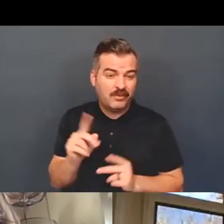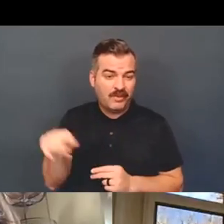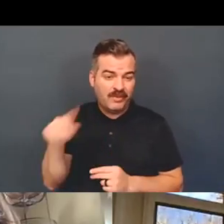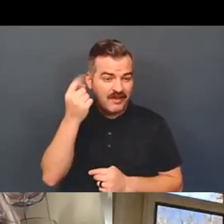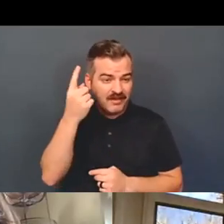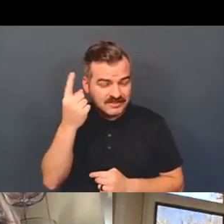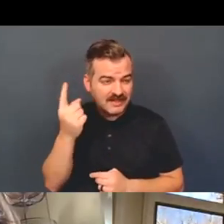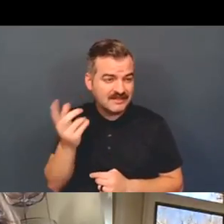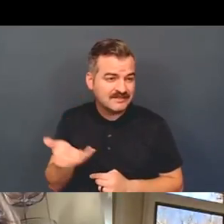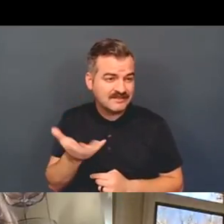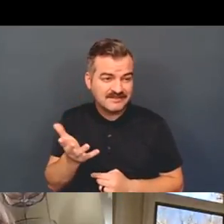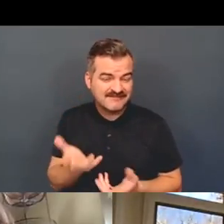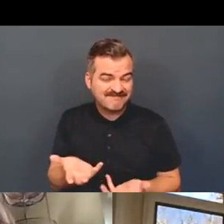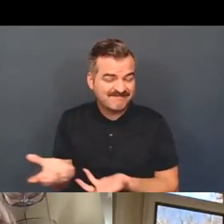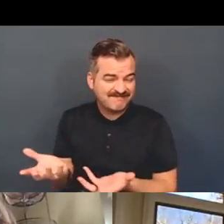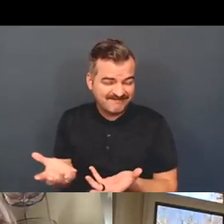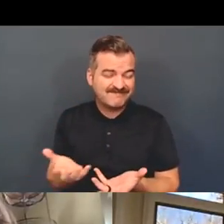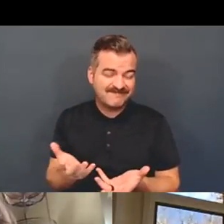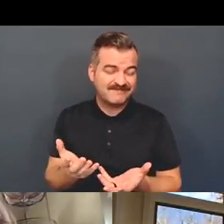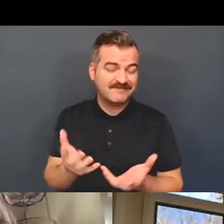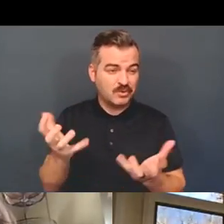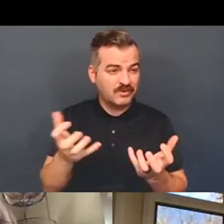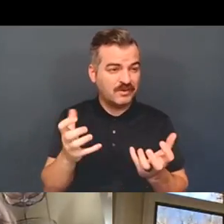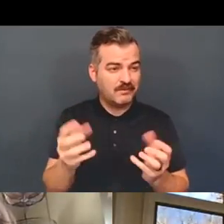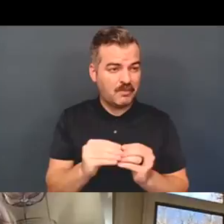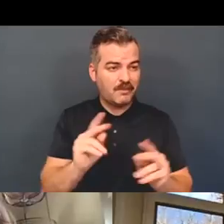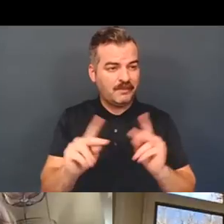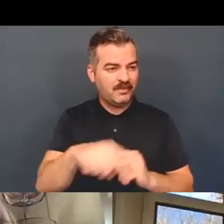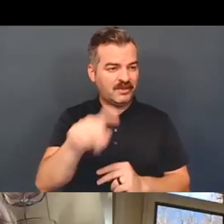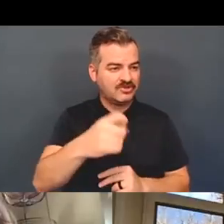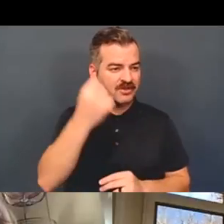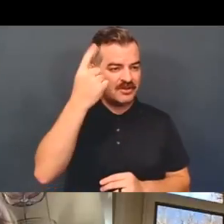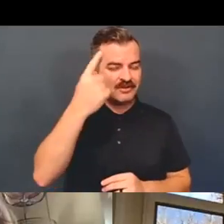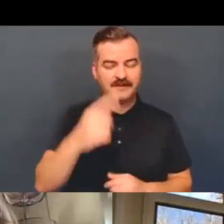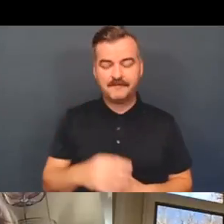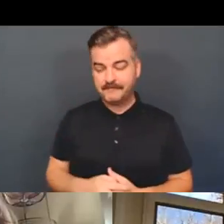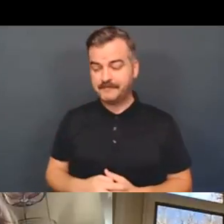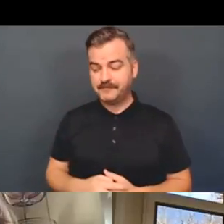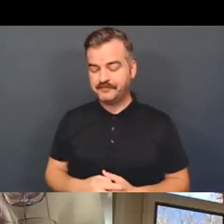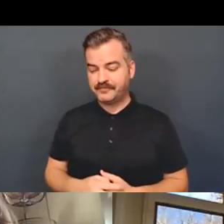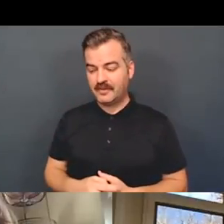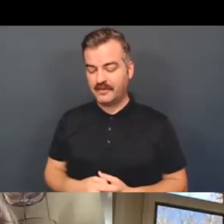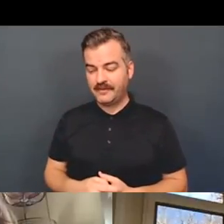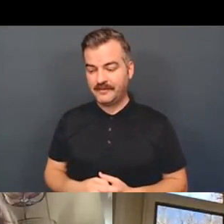understand it. It ties in so